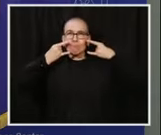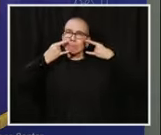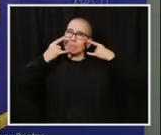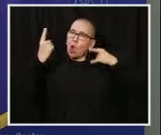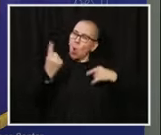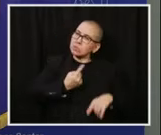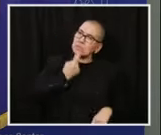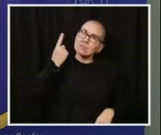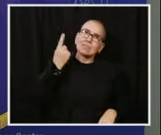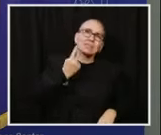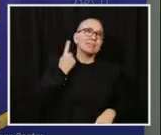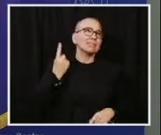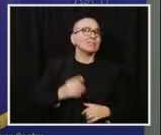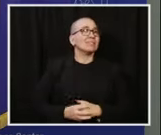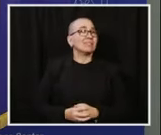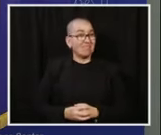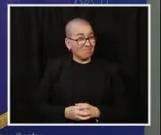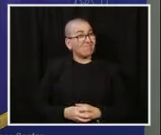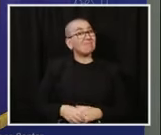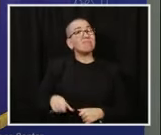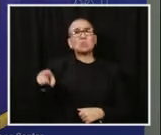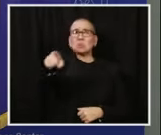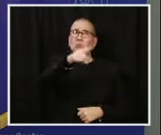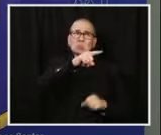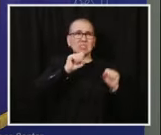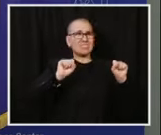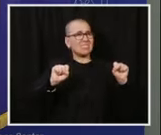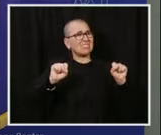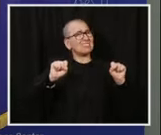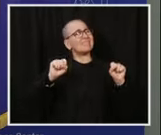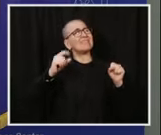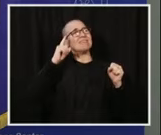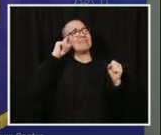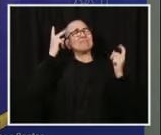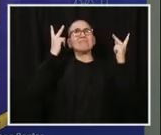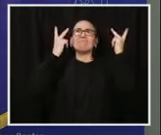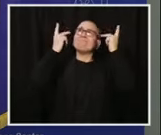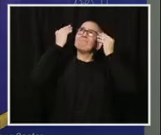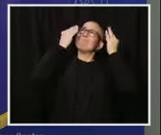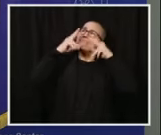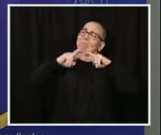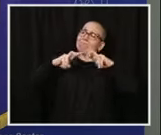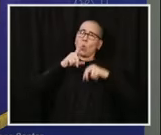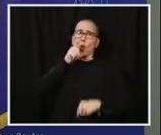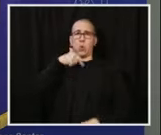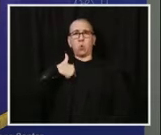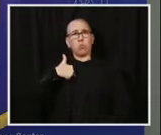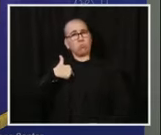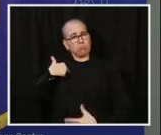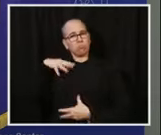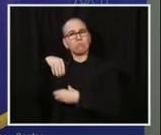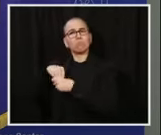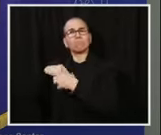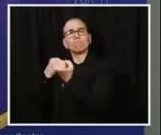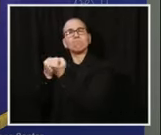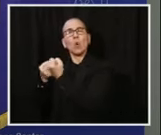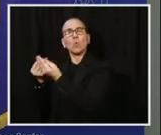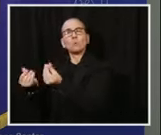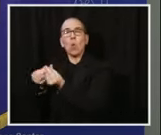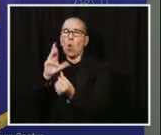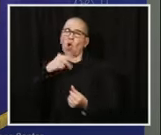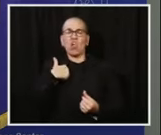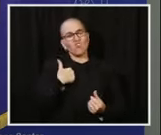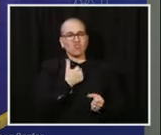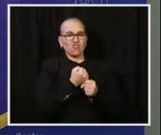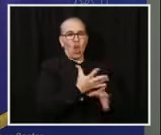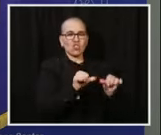or be part of the problem? Thousands of seniors in long-term care facilities and thousands of family members across Minnesota want